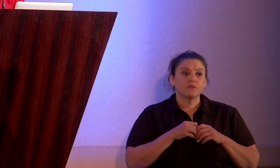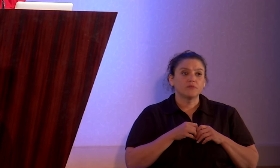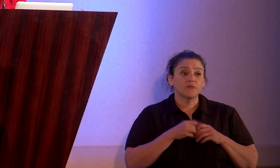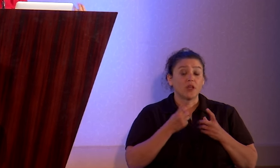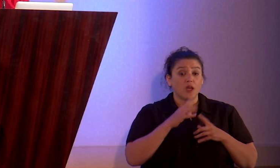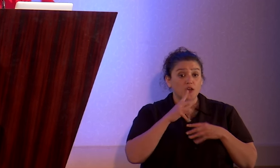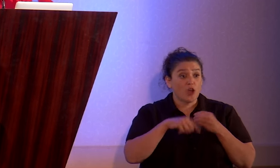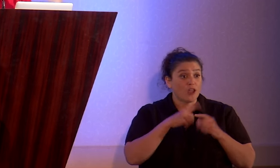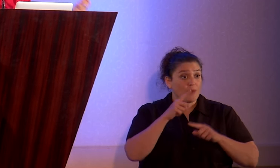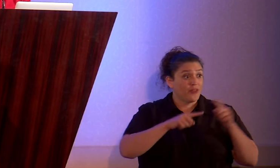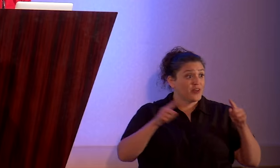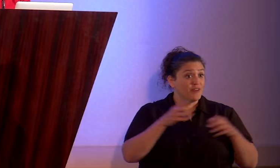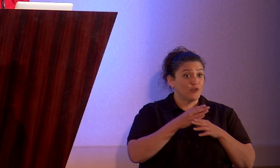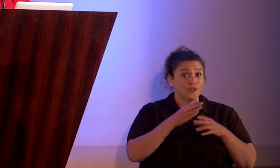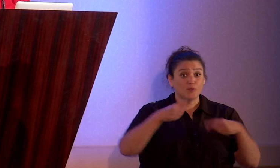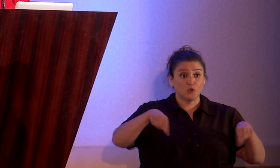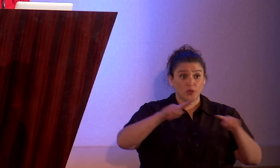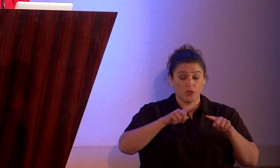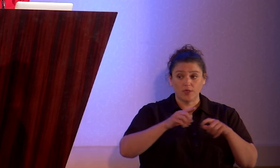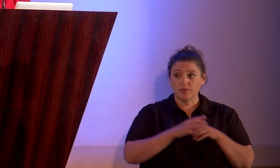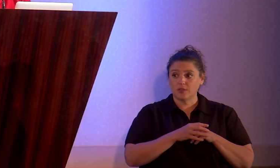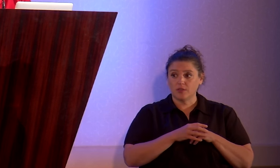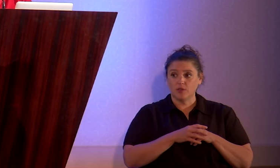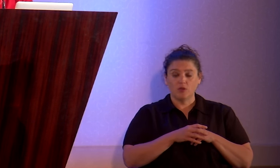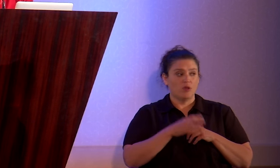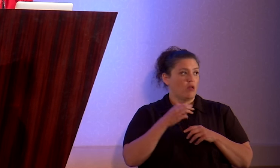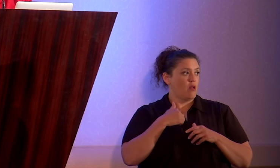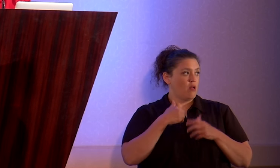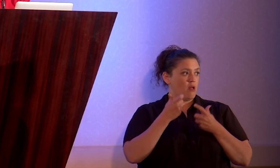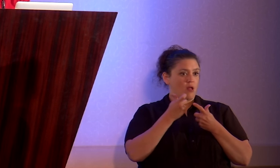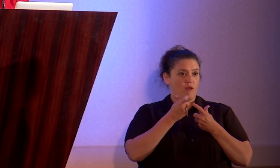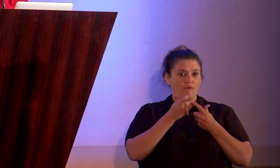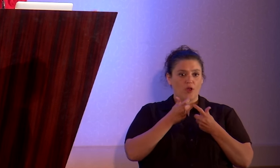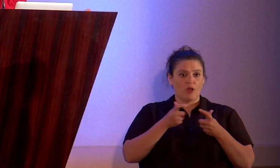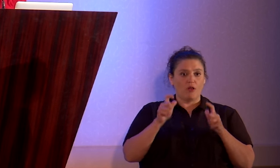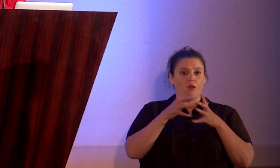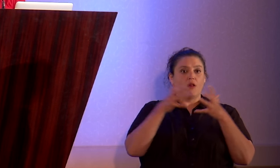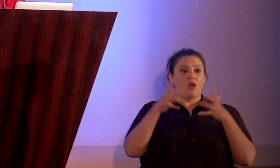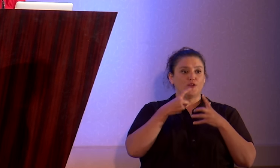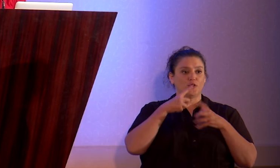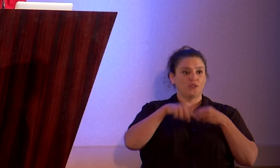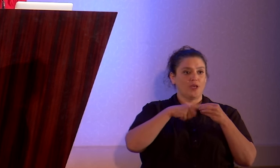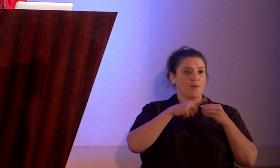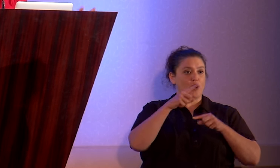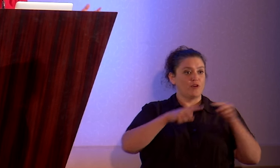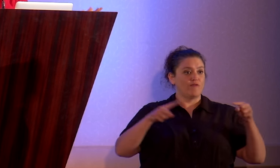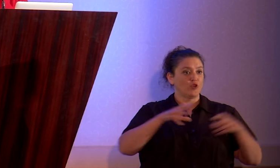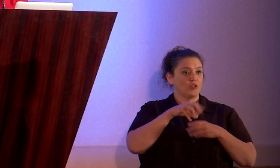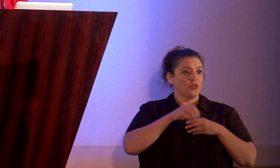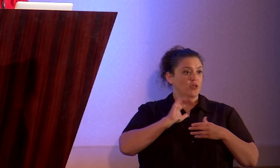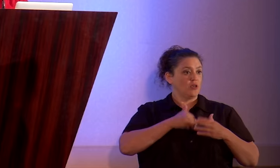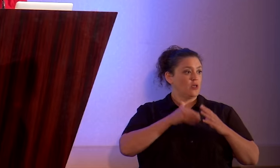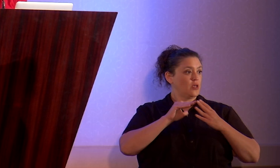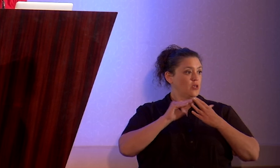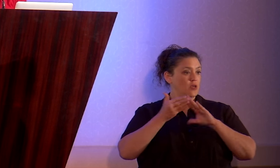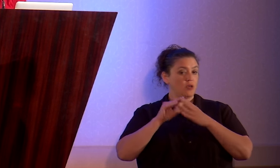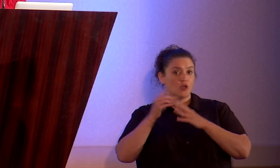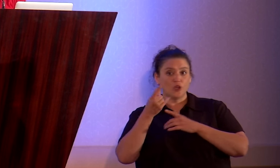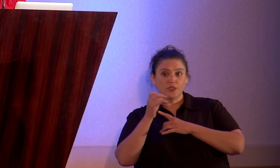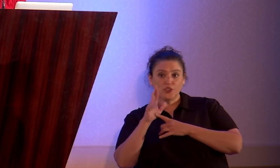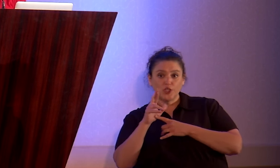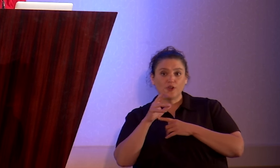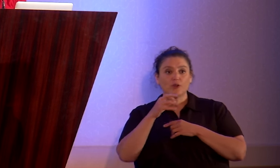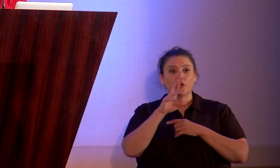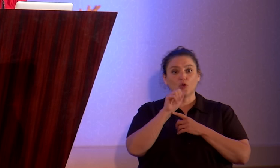differences between us, I have a huge amount to say about diversity in our community. Gender diversity, racial